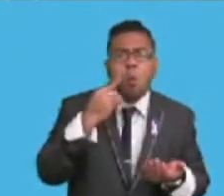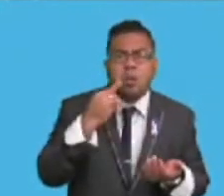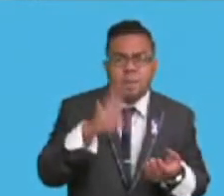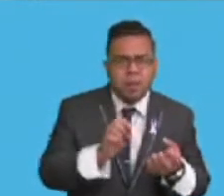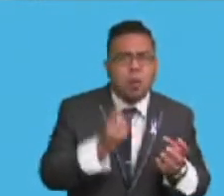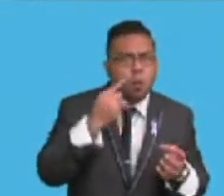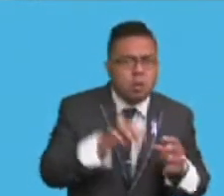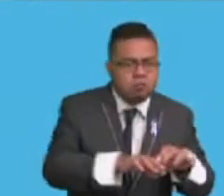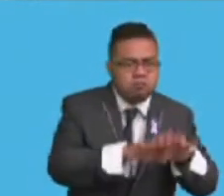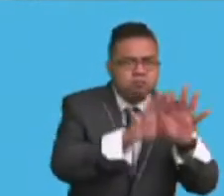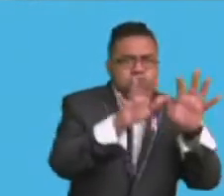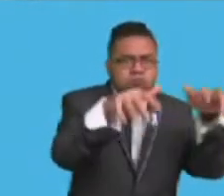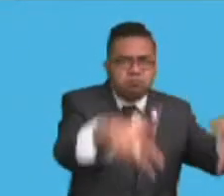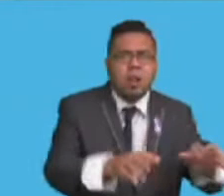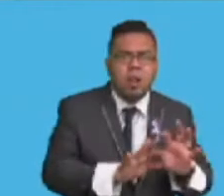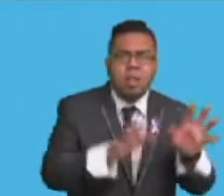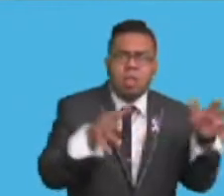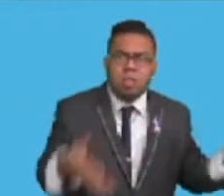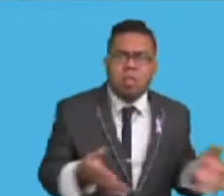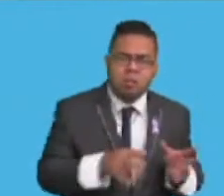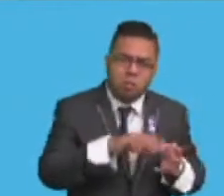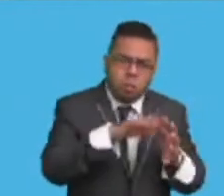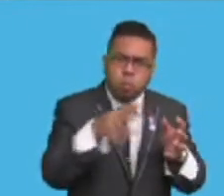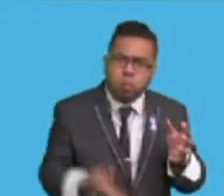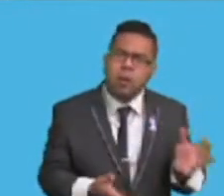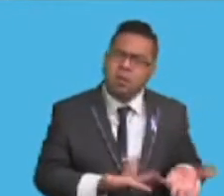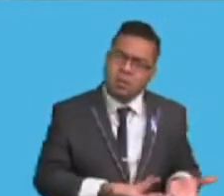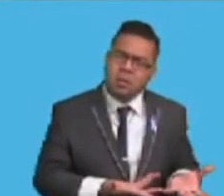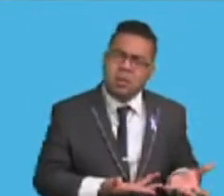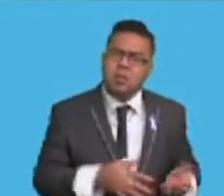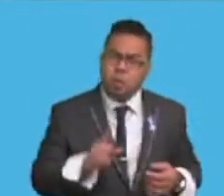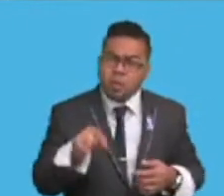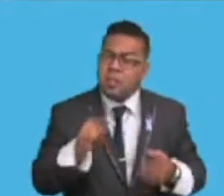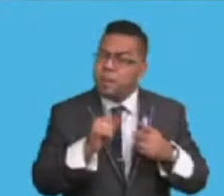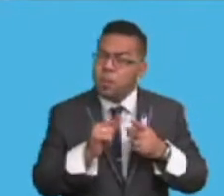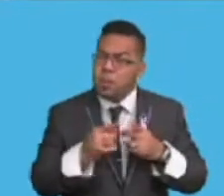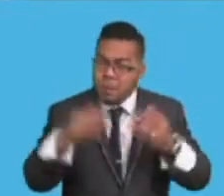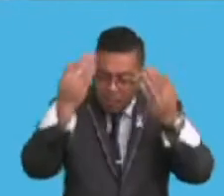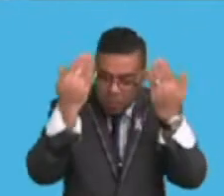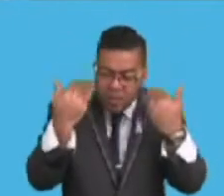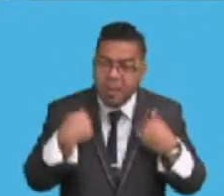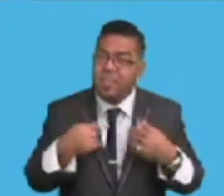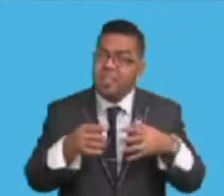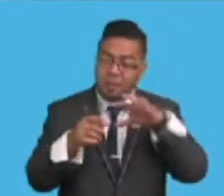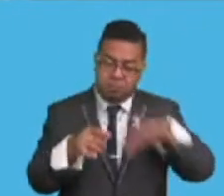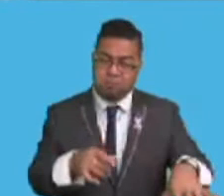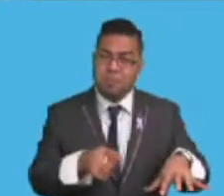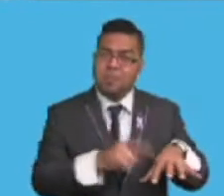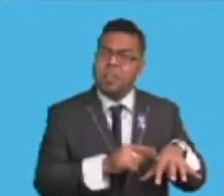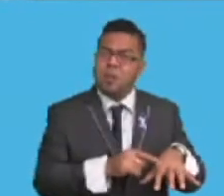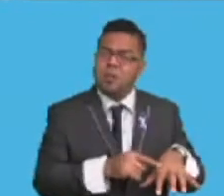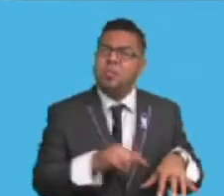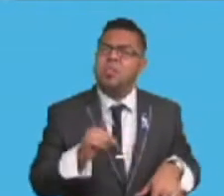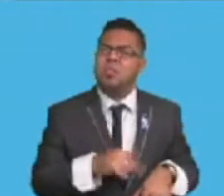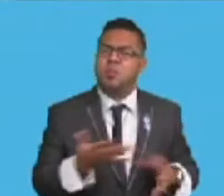affecting these floodplains. So, that is the point, that is the place downstream where we undertake